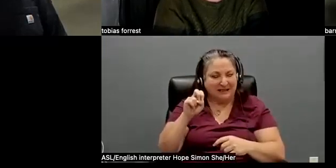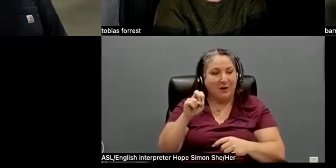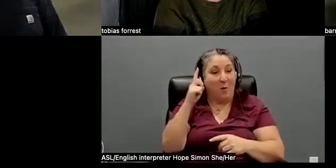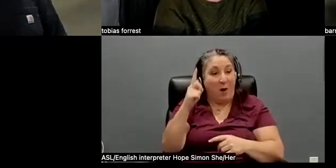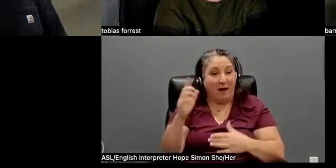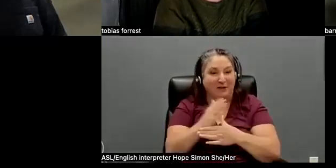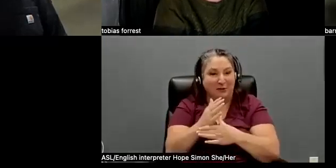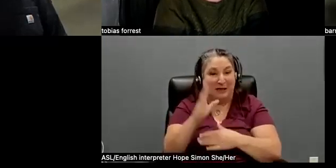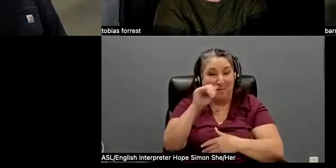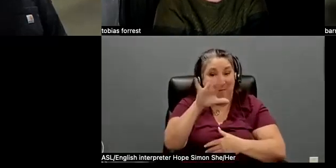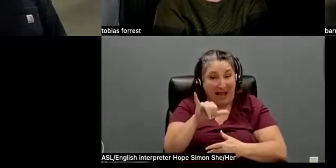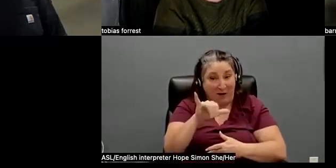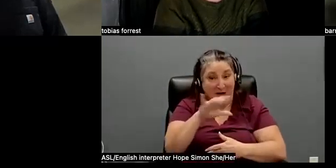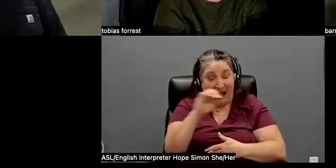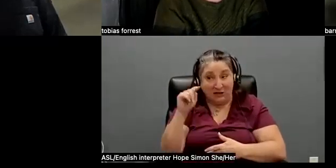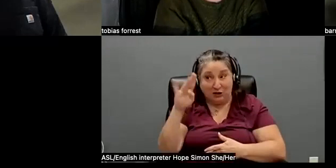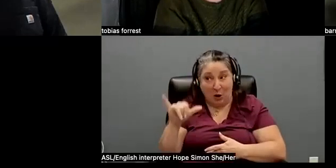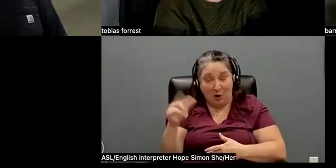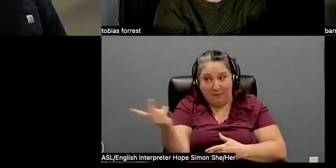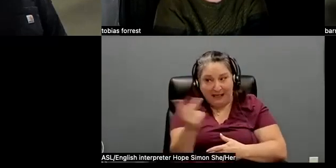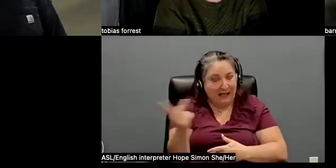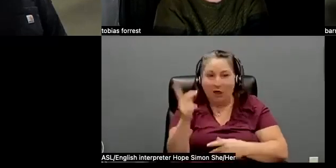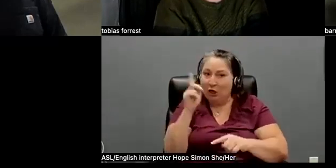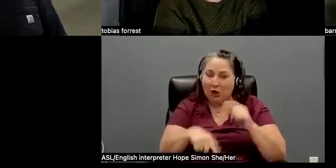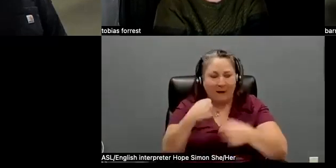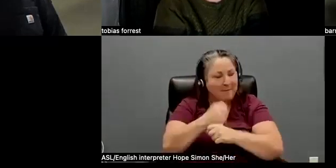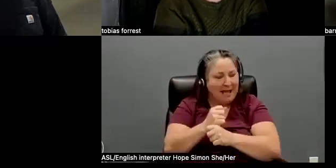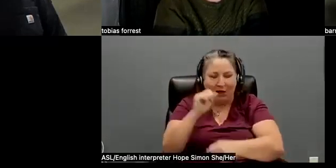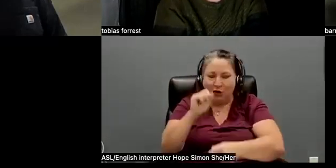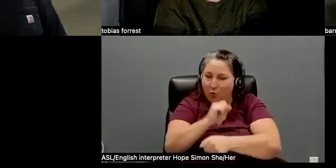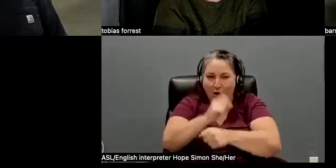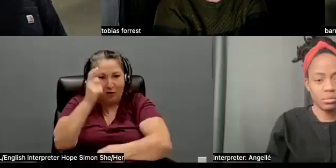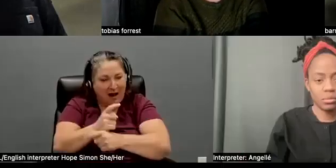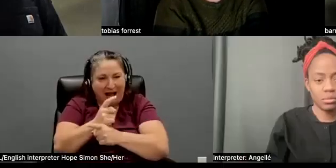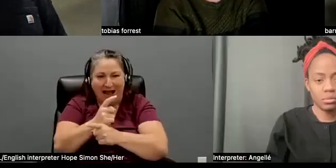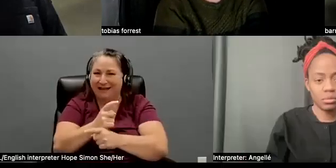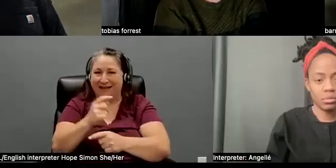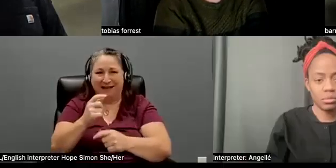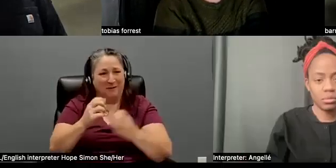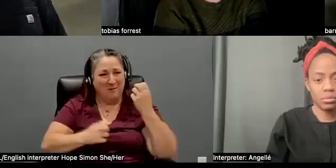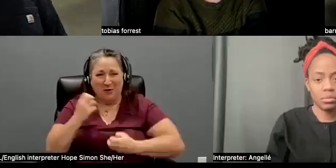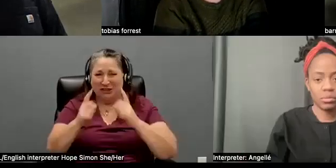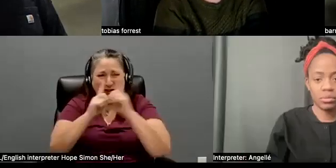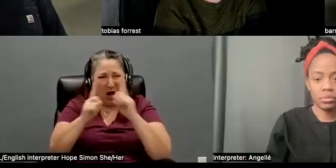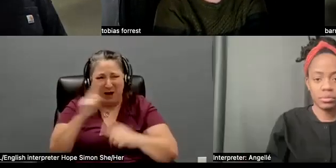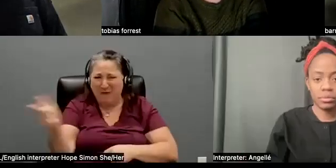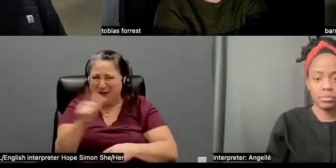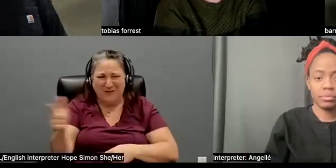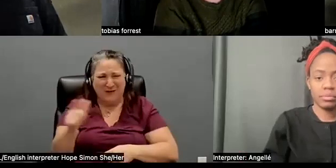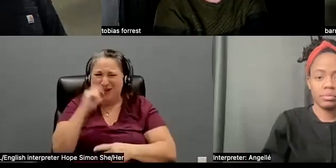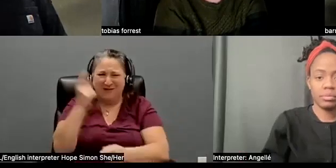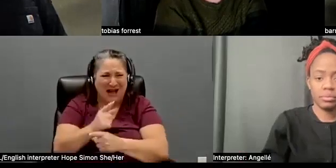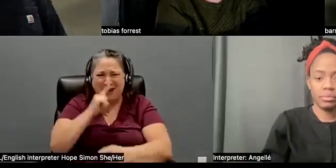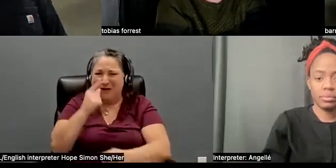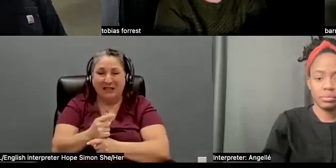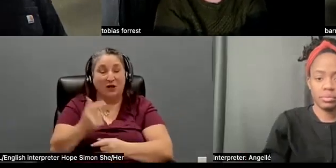Toby, where we just couldn't find, we, we couldn't make it work right. We couldn't get the emotion right with the lines. And so, you know, we sort of sent everybody